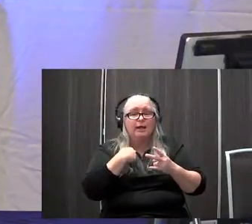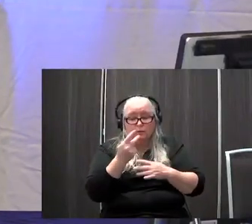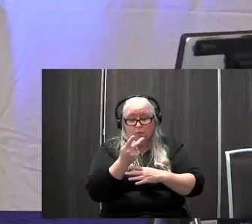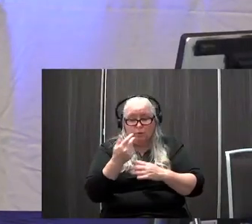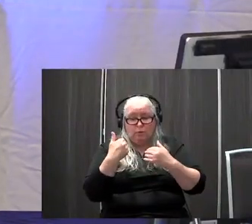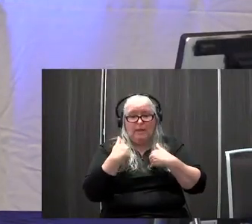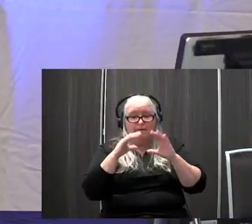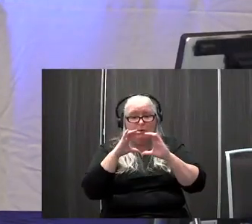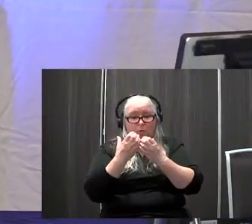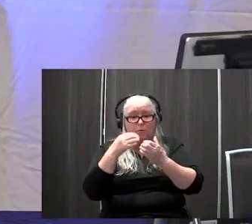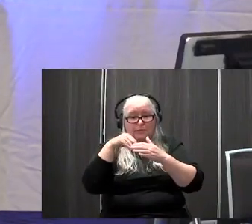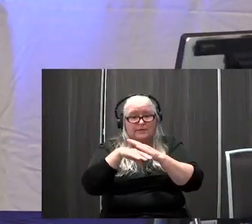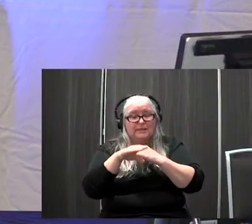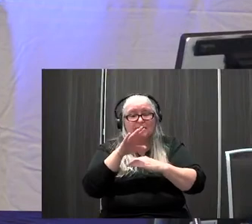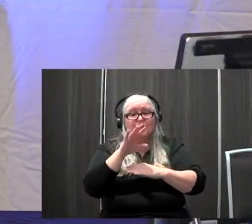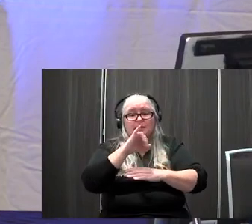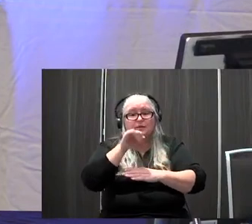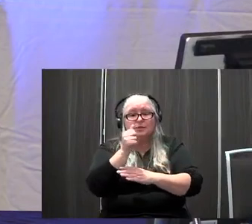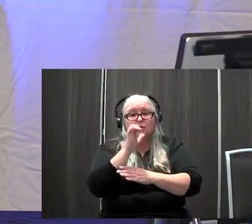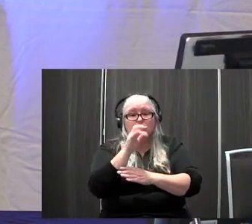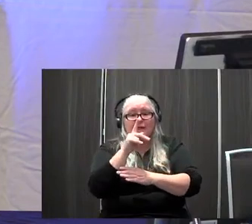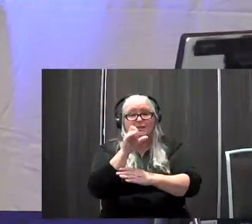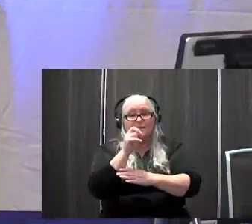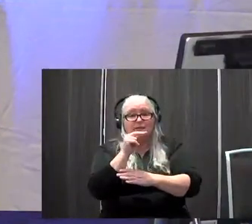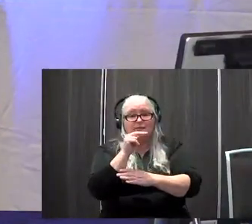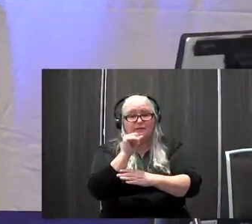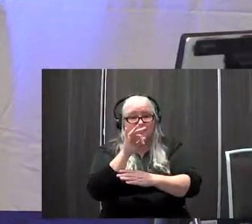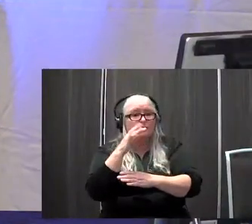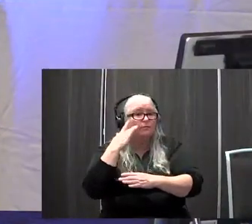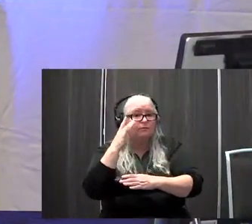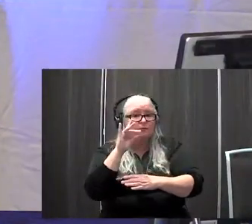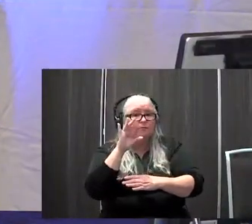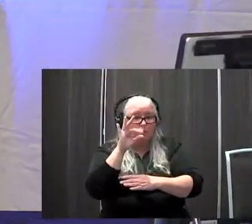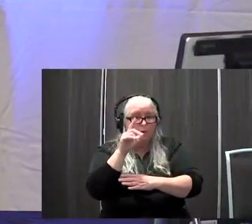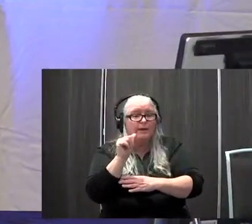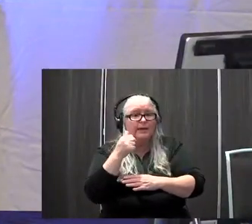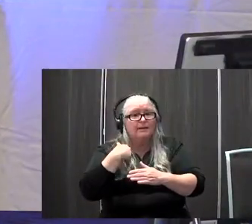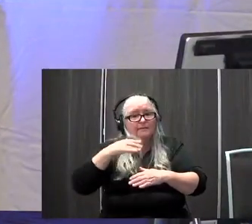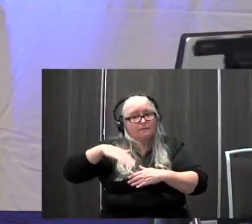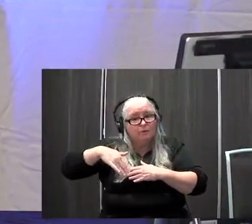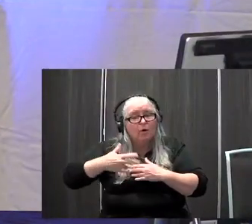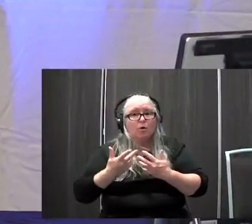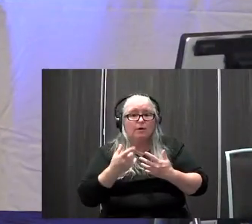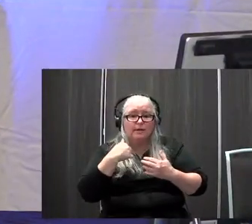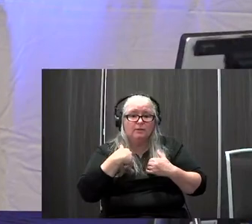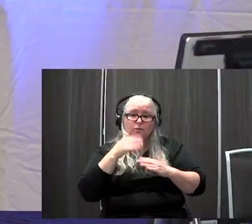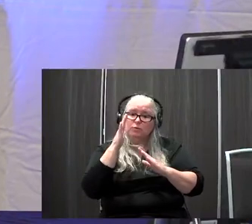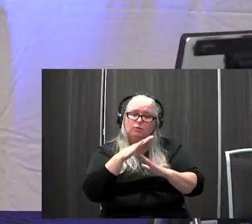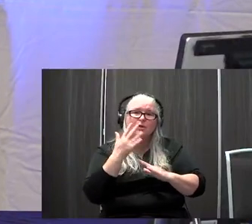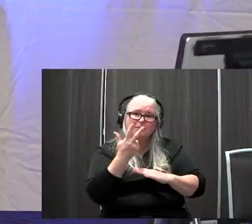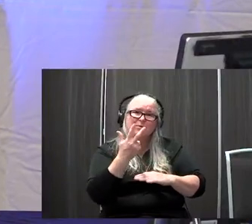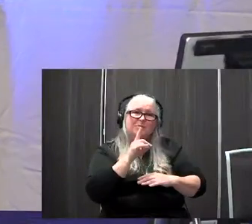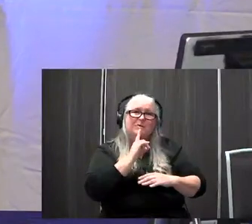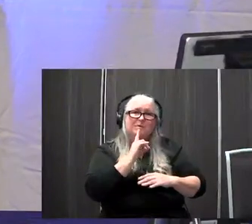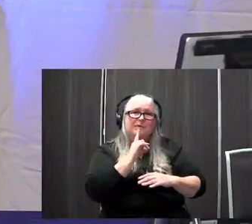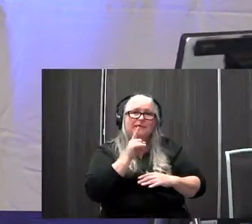usually in the fall. And, um, and so additional training is available there for physical therapists. think those are like the top three, um, you